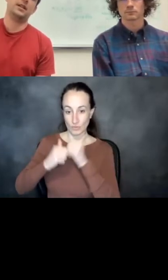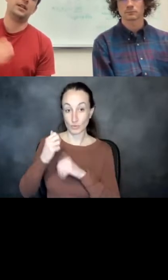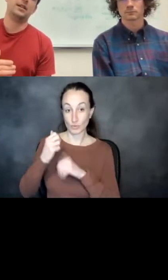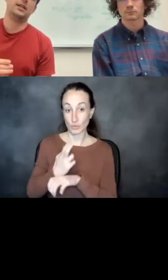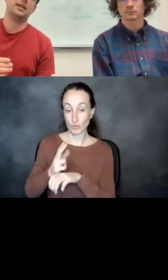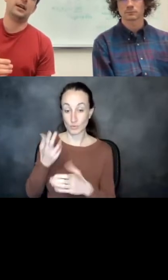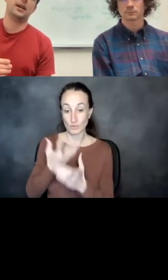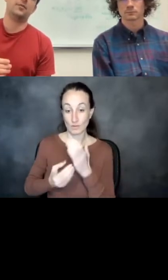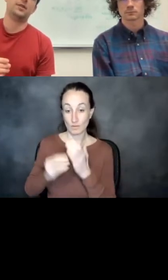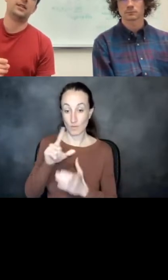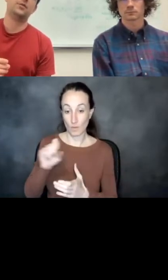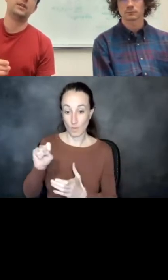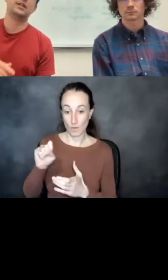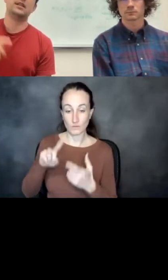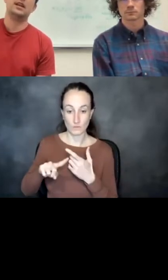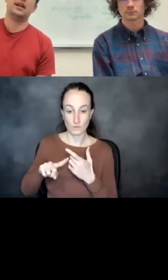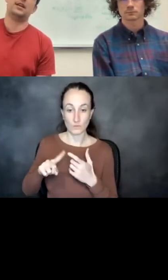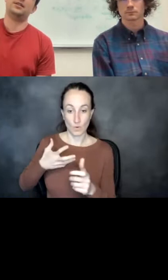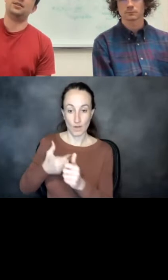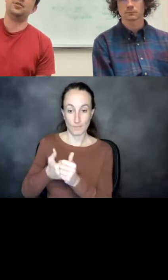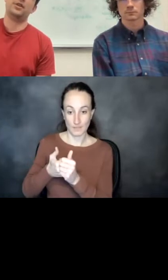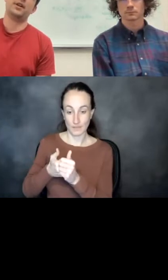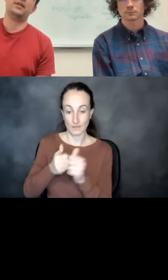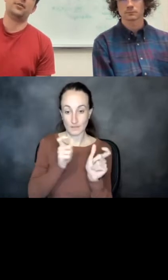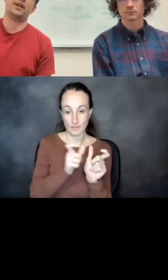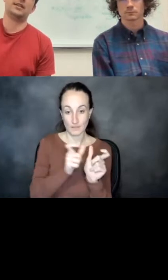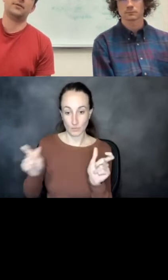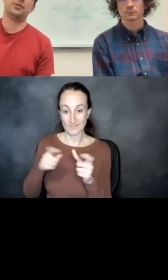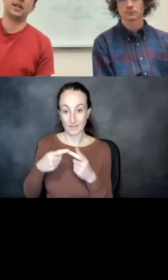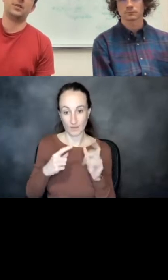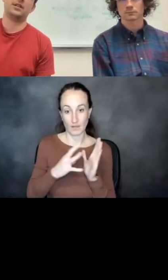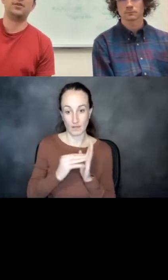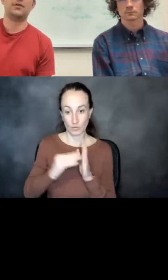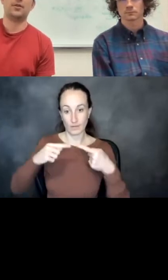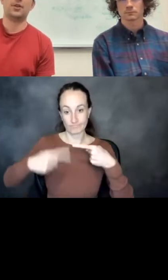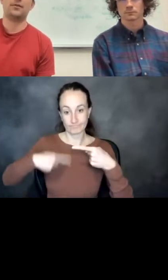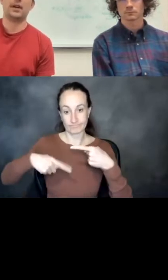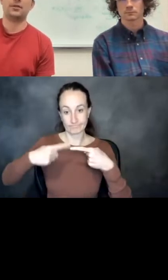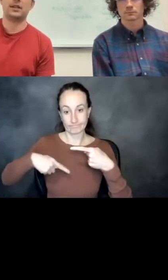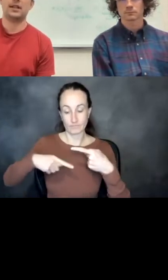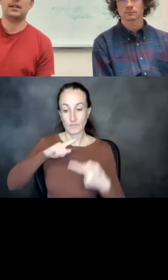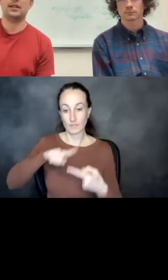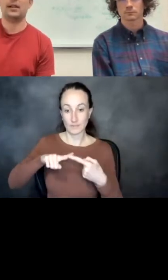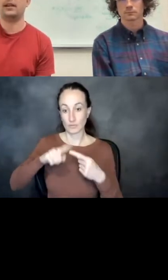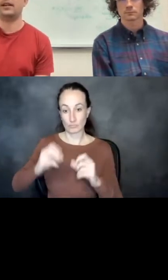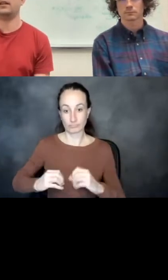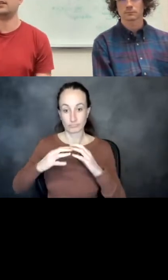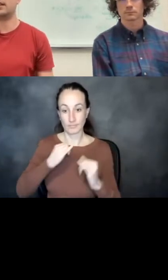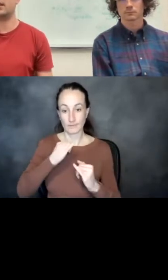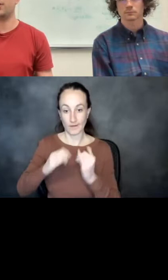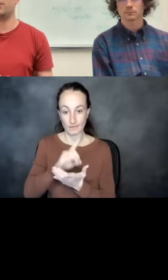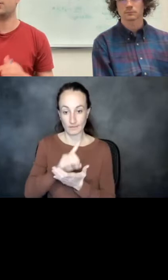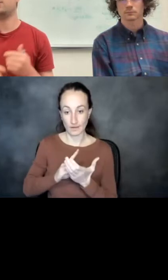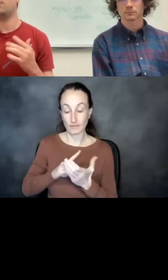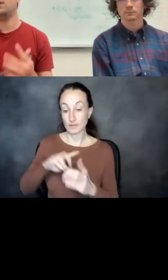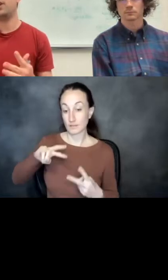update the sequence, and you iterate through that several times until you converge on a final design. And then in the